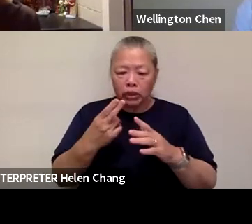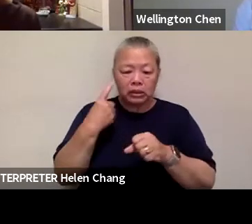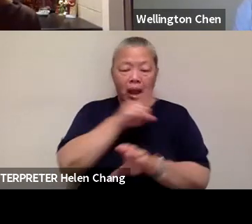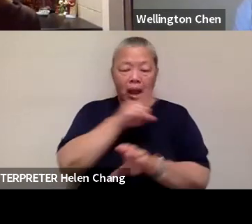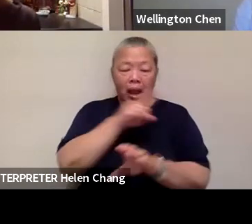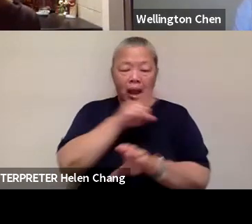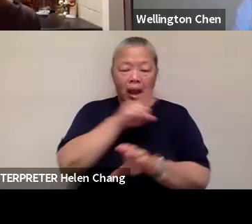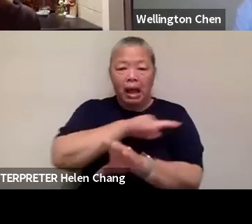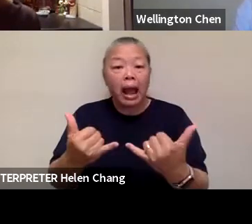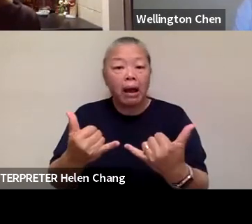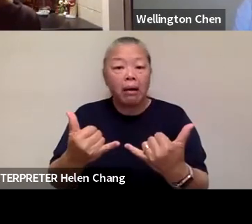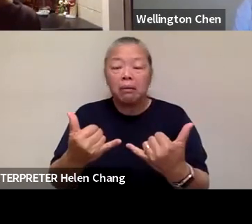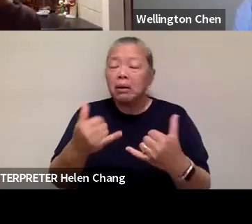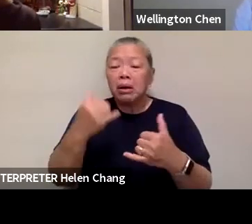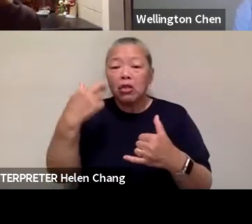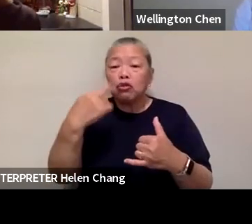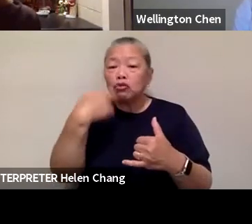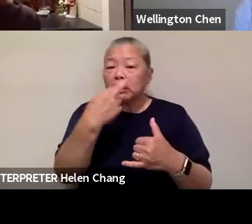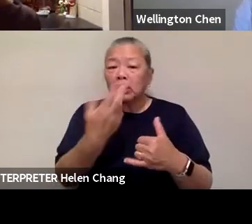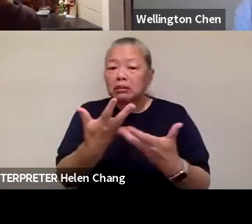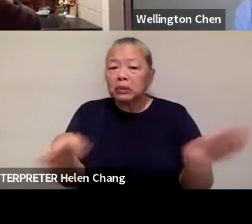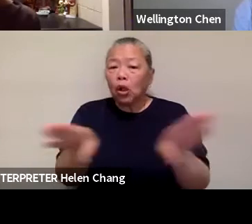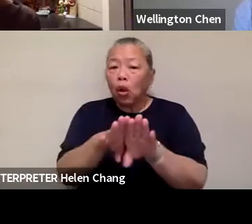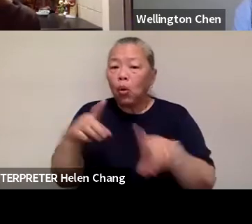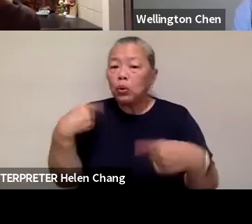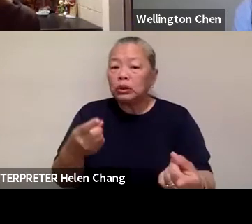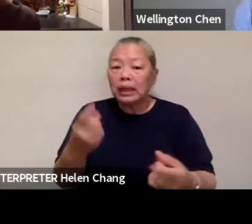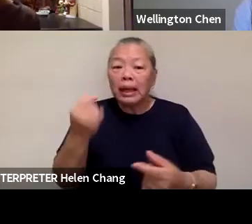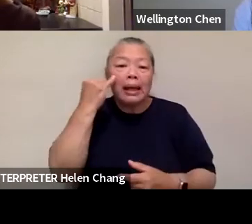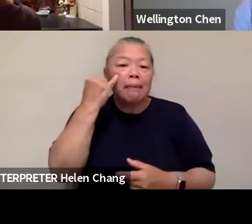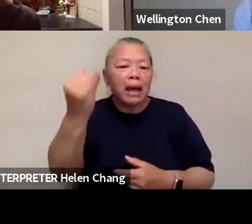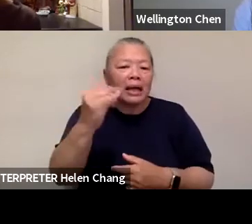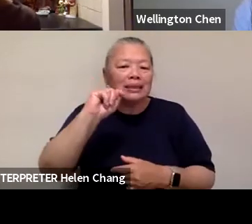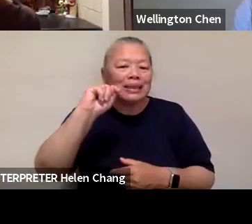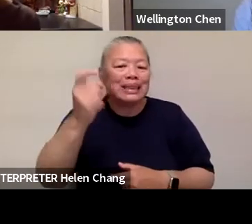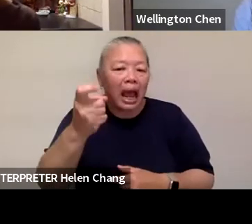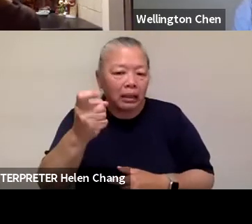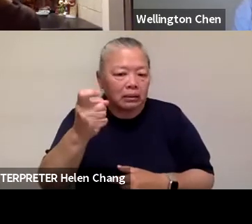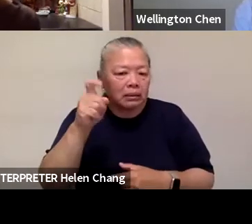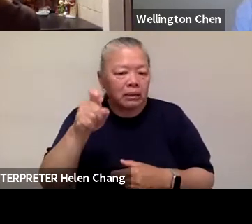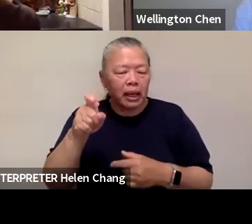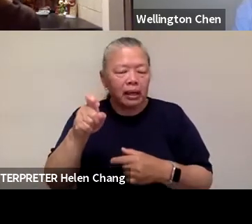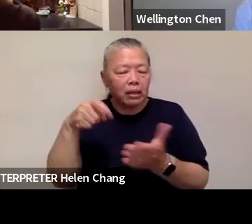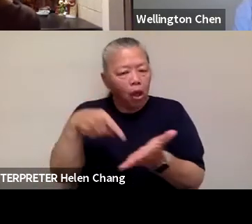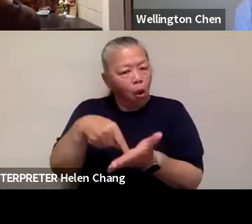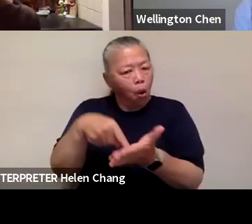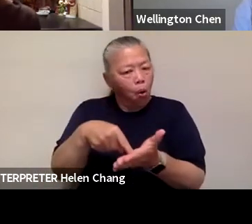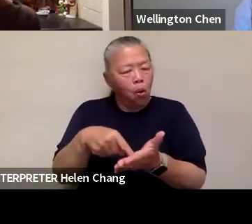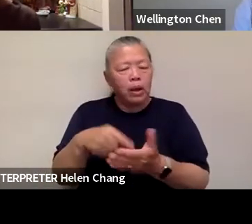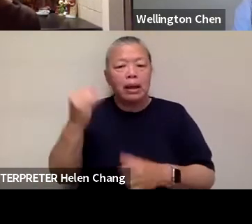Imagine what kind of taxi bill is taking. I mean, imagine just the rent alone multiplied by 15 months.